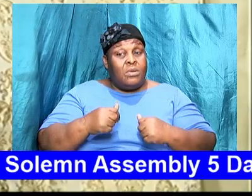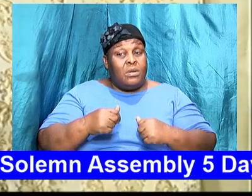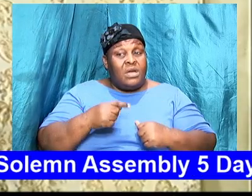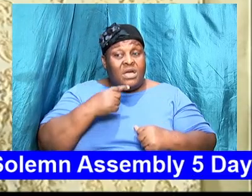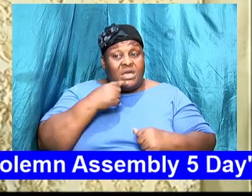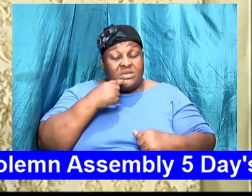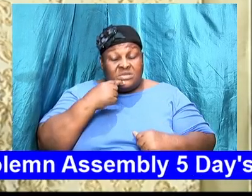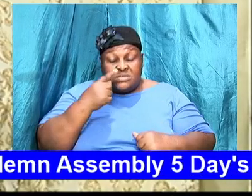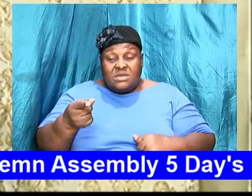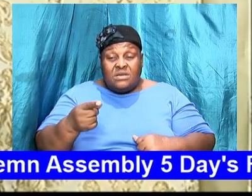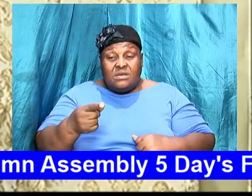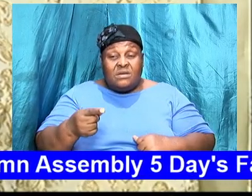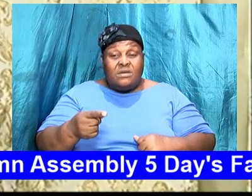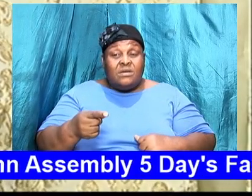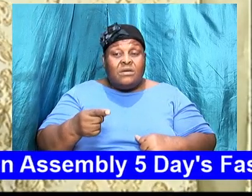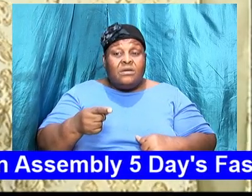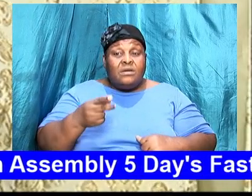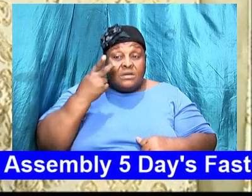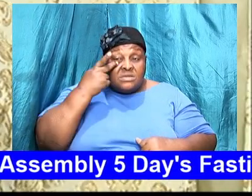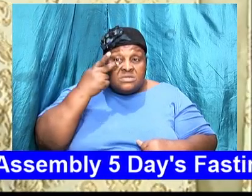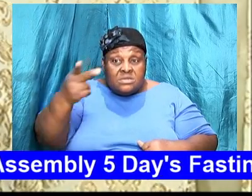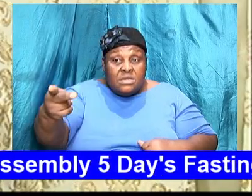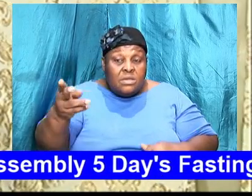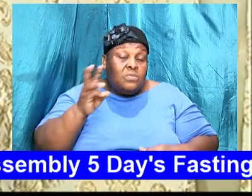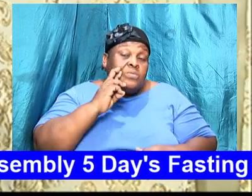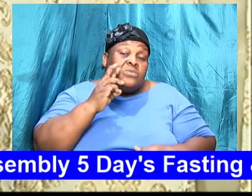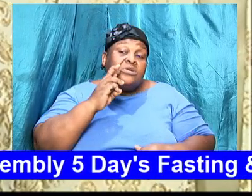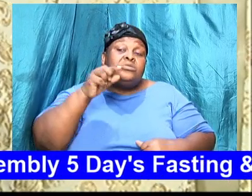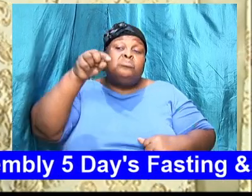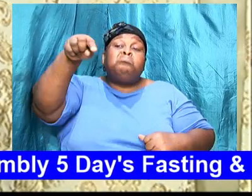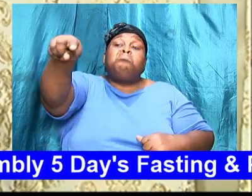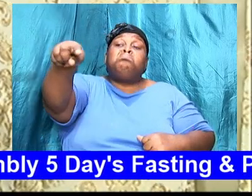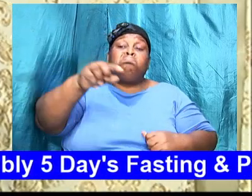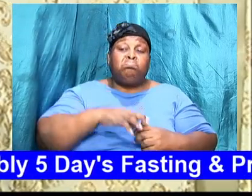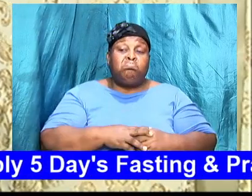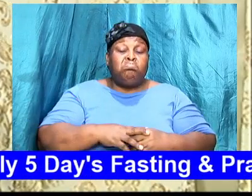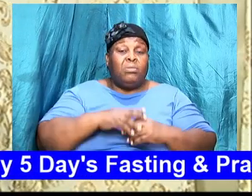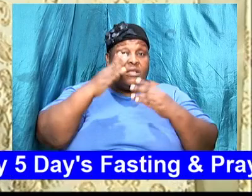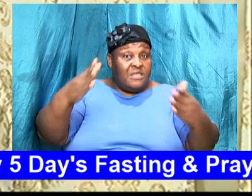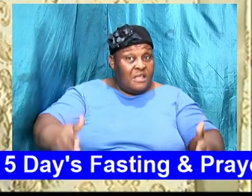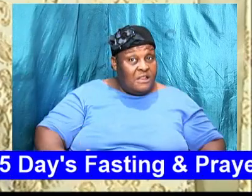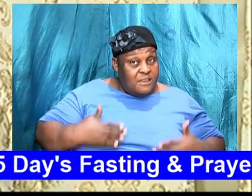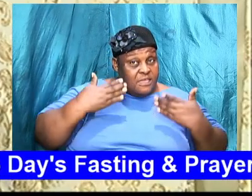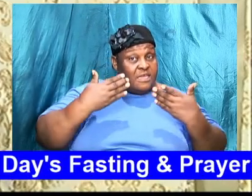hallelujah and their lives were speared